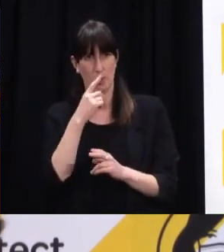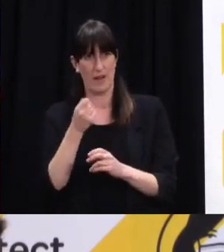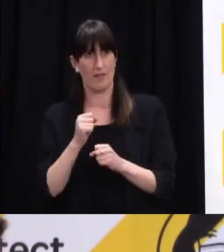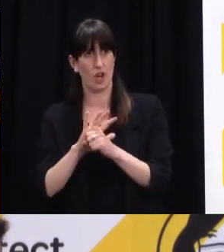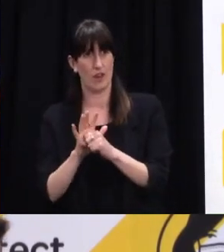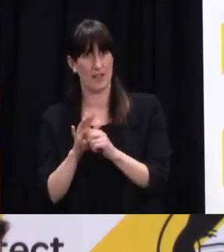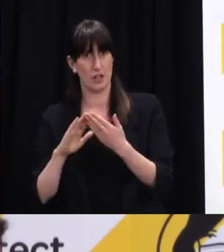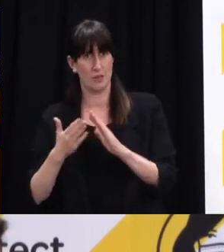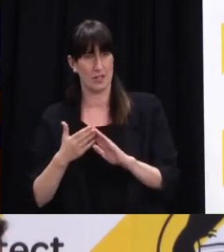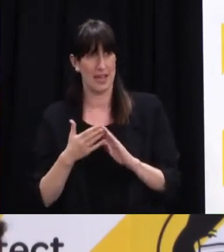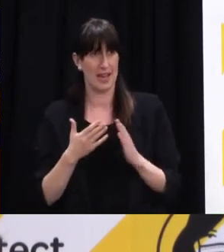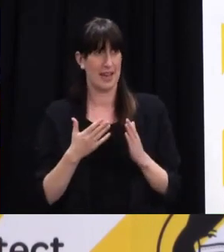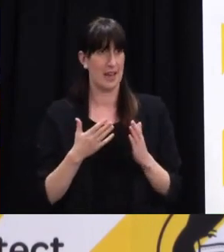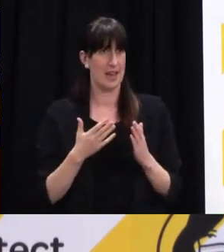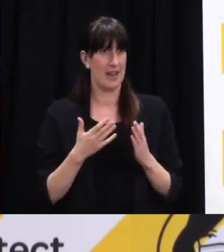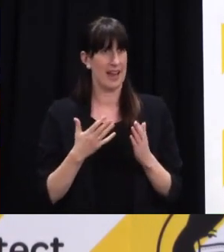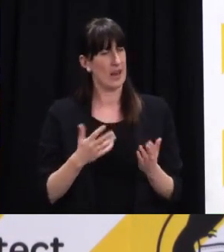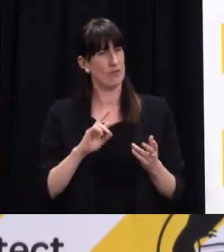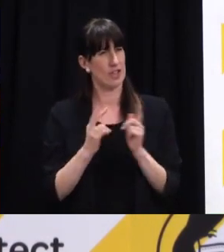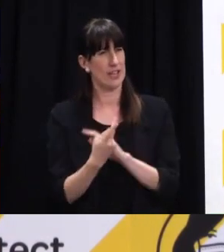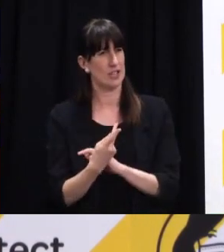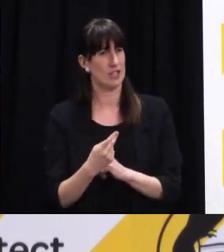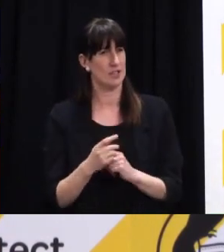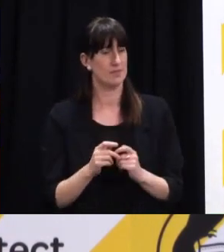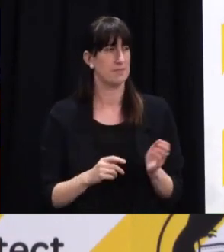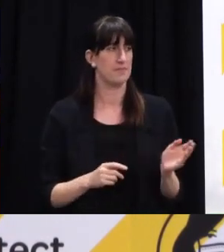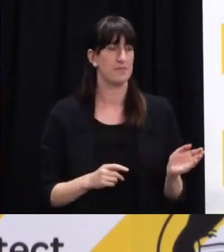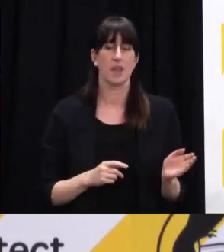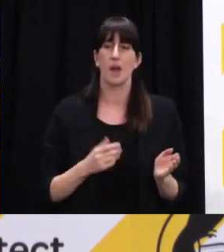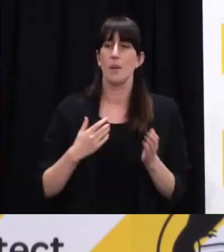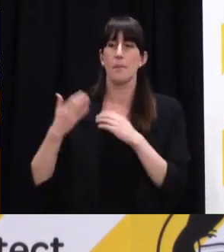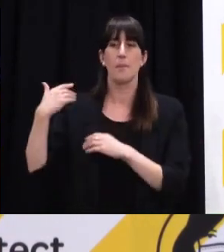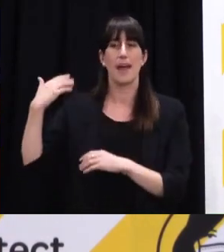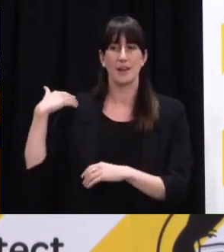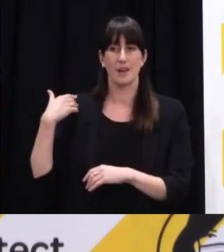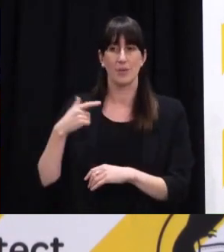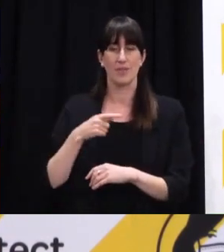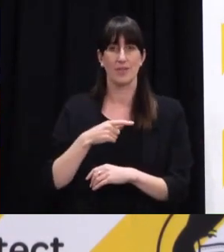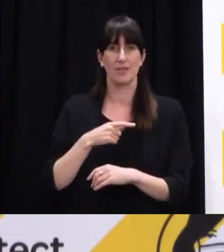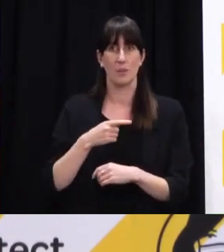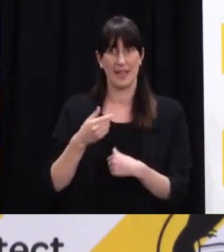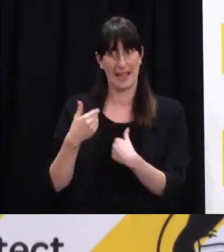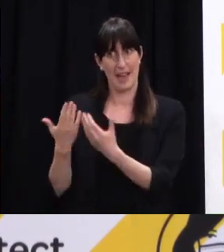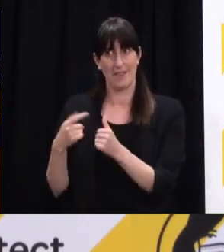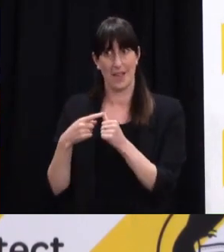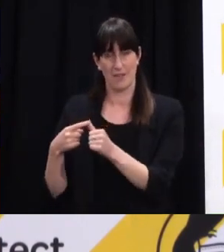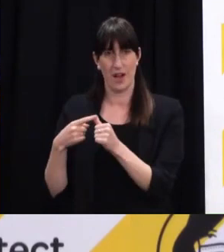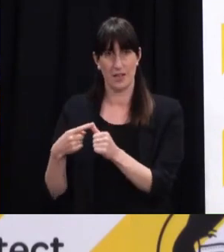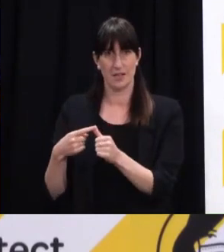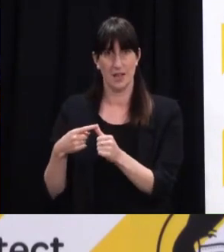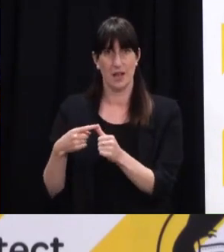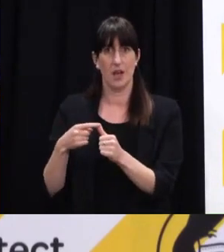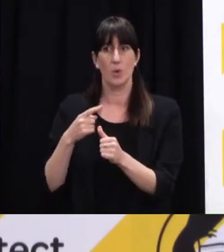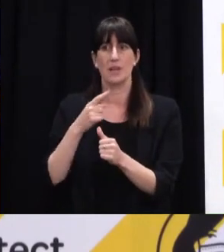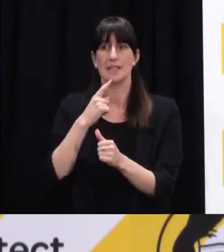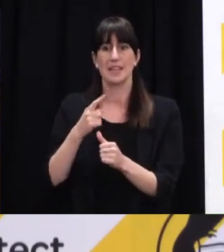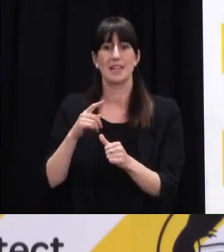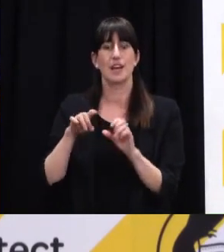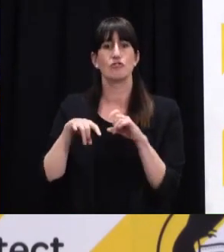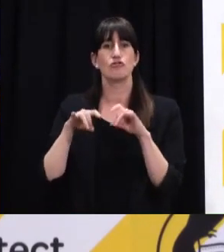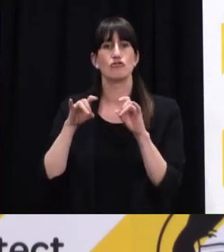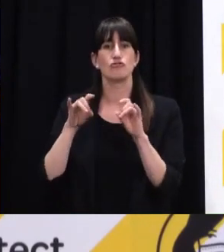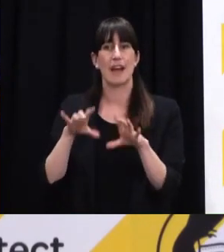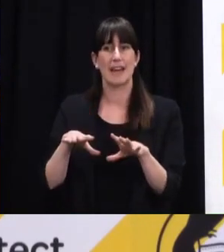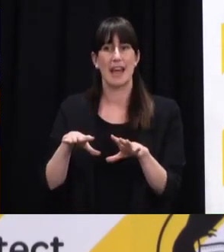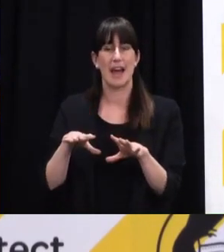signalled right back when that advice was given that also Australia should be taken off the list of countries with an exemption